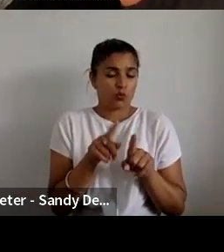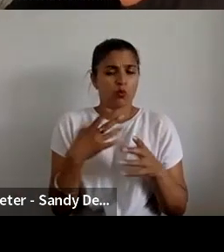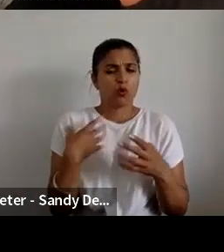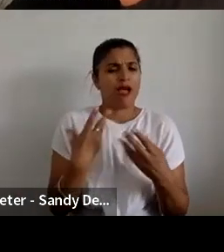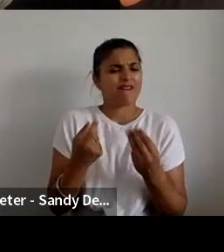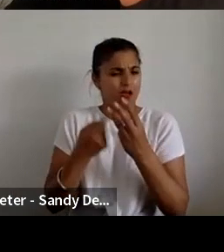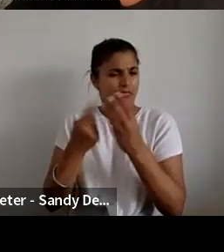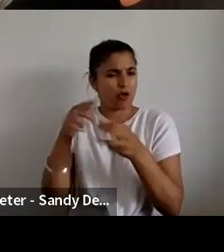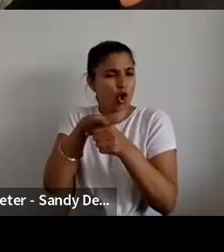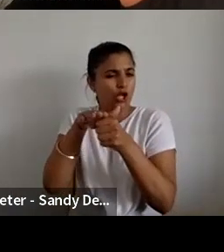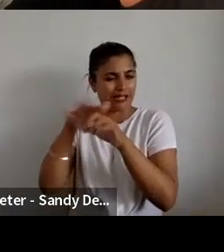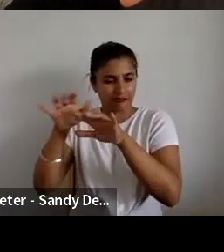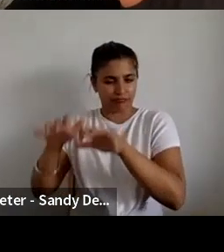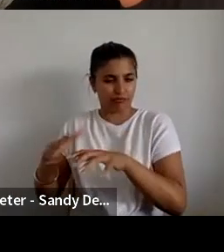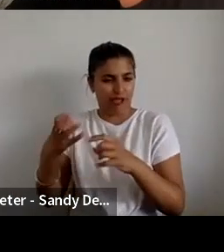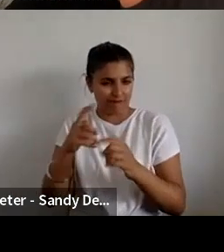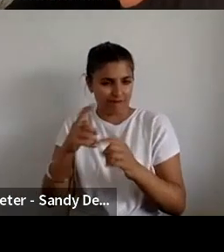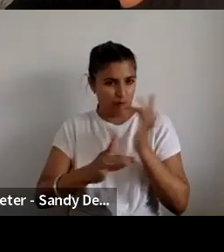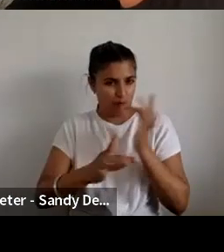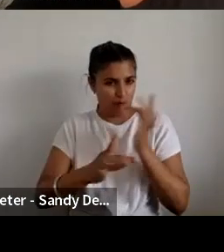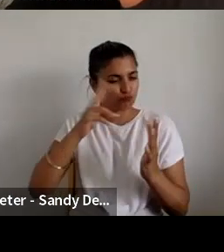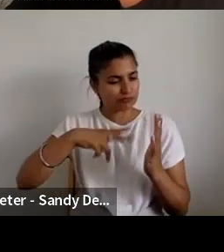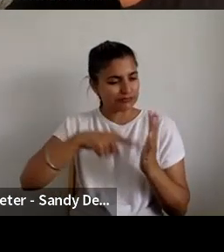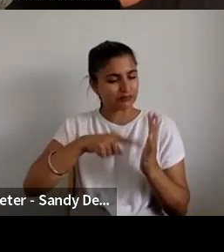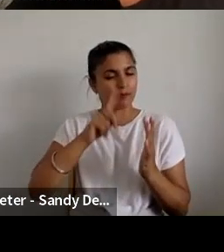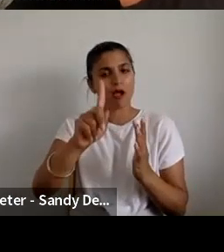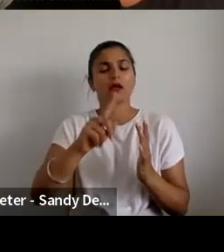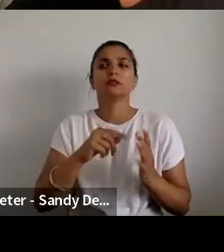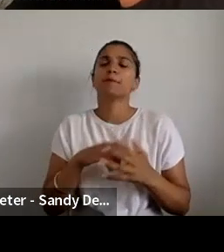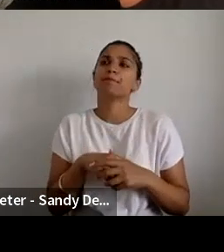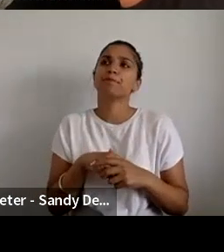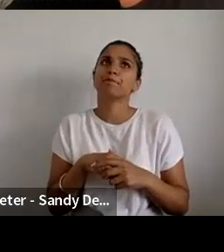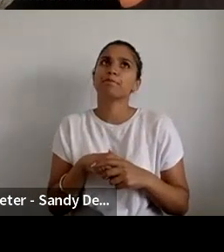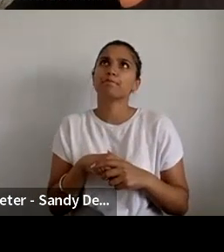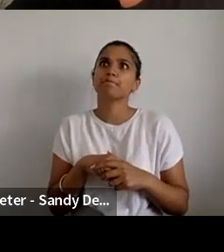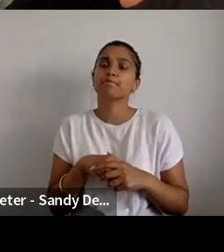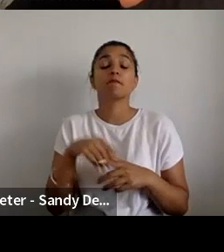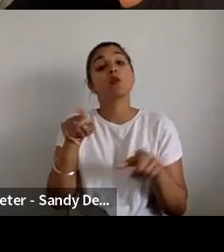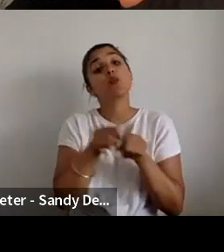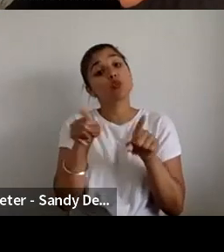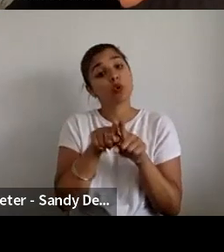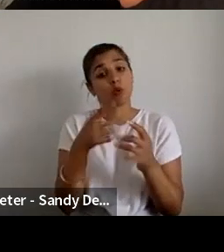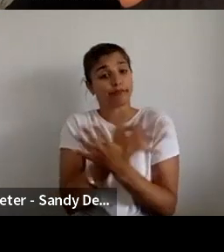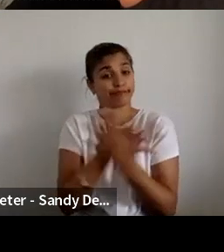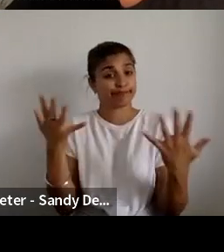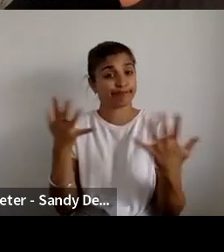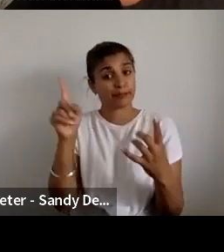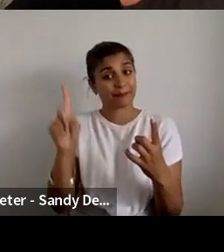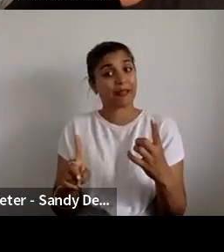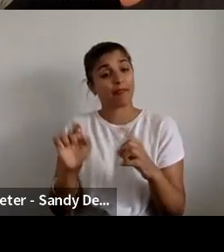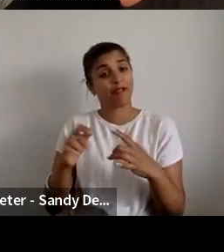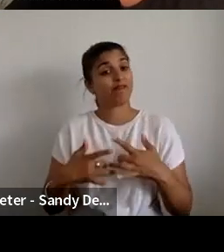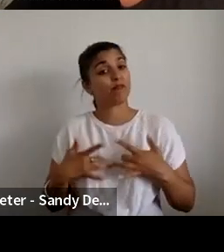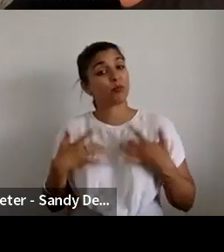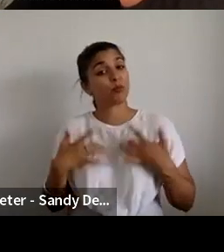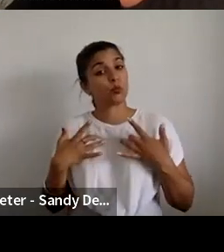another more negative view of it was that it's really about the state of the arts that inequality is baked into